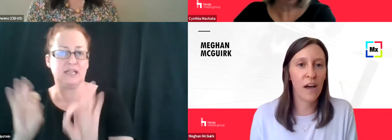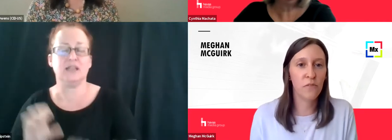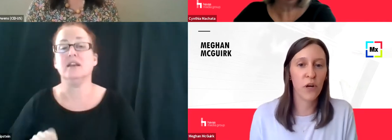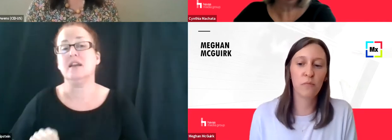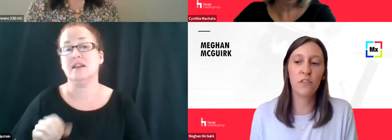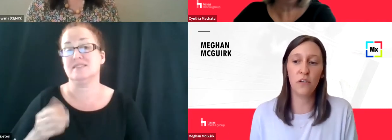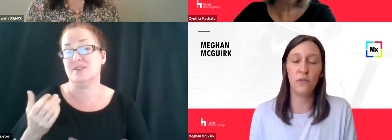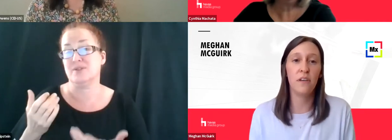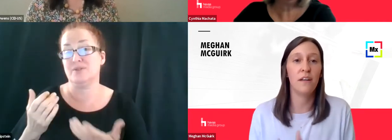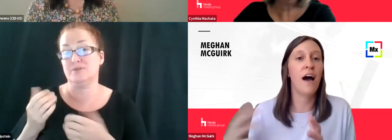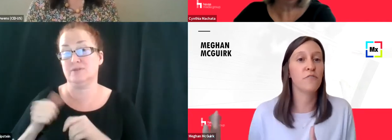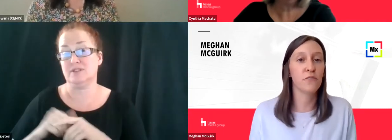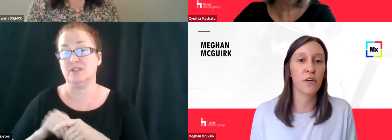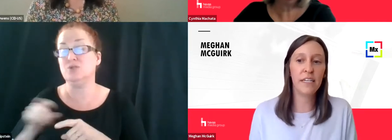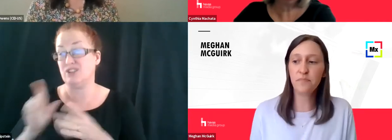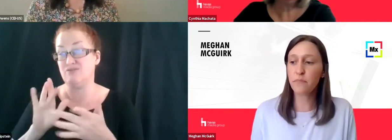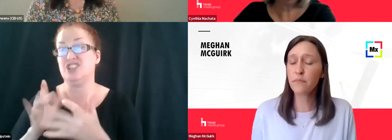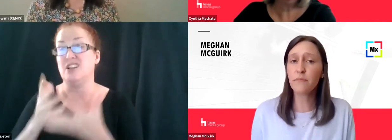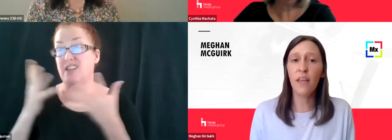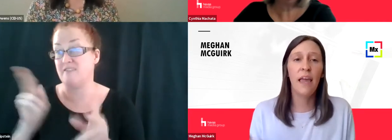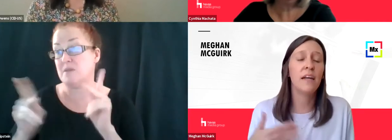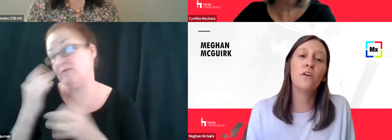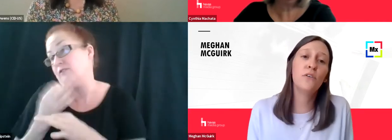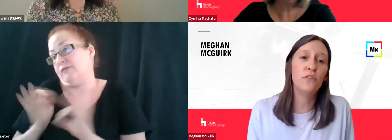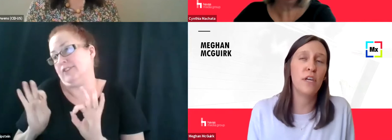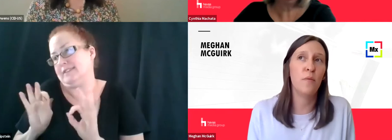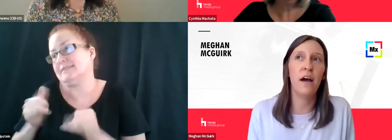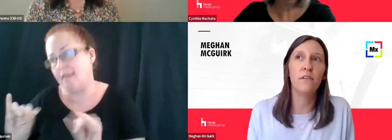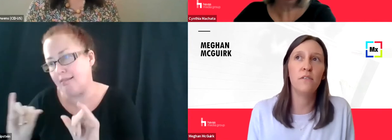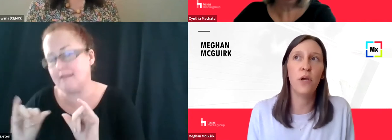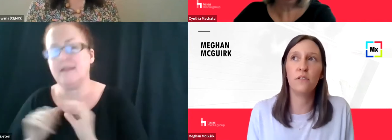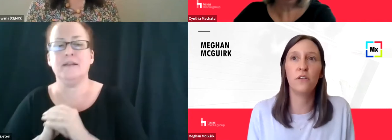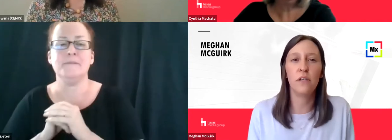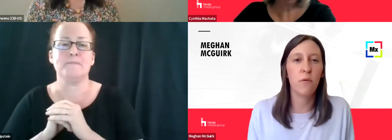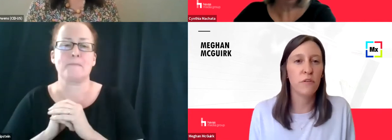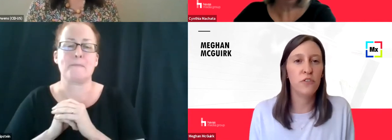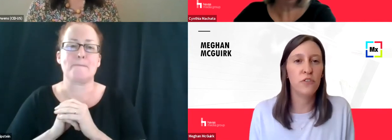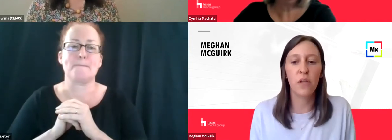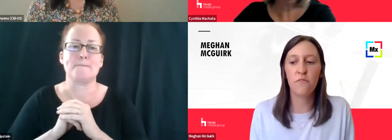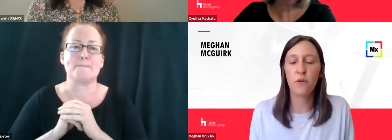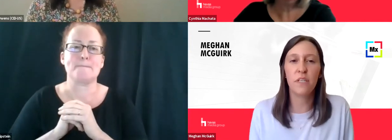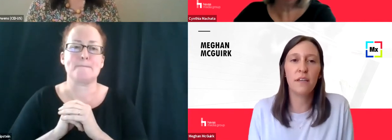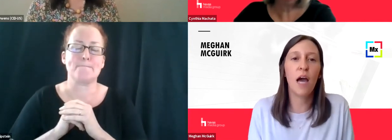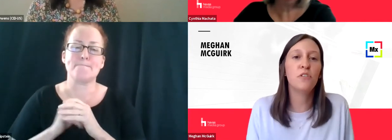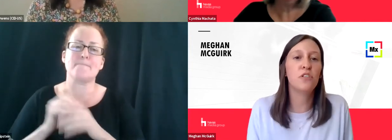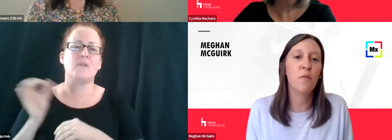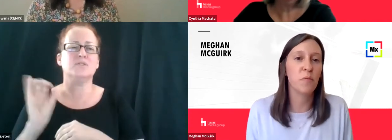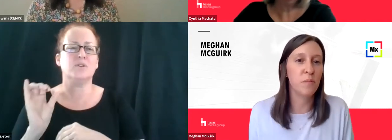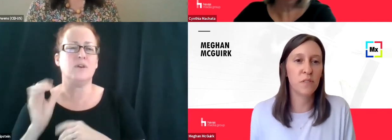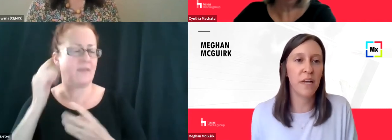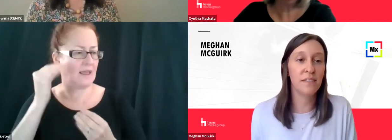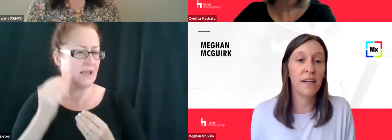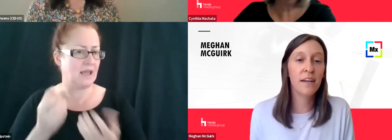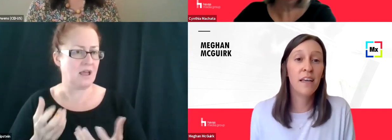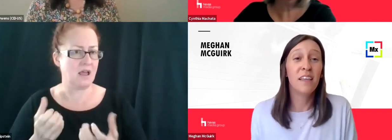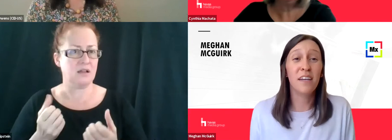on that platform. So you can get a lot for free. And also you think about, we also look at when we're choosing platforms, like how much time are